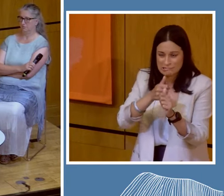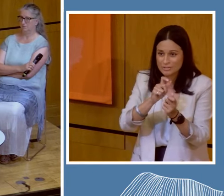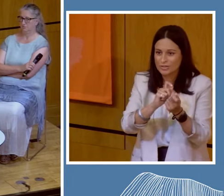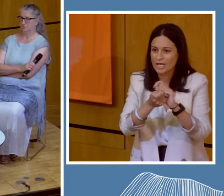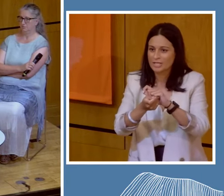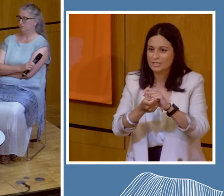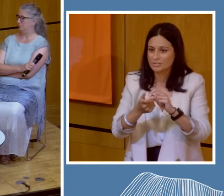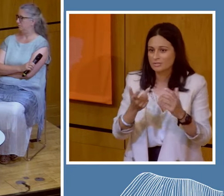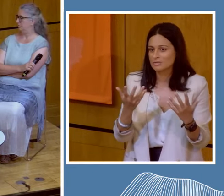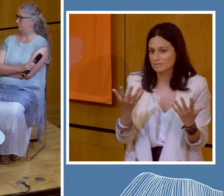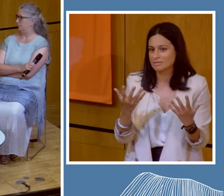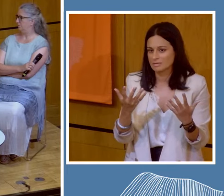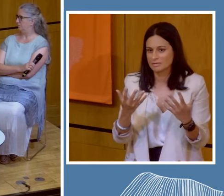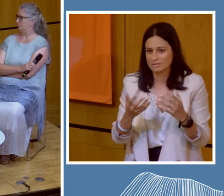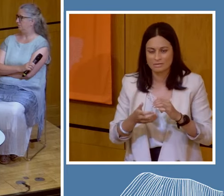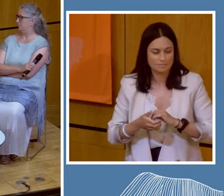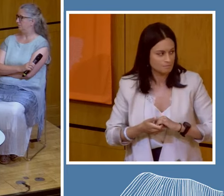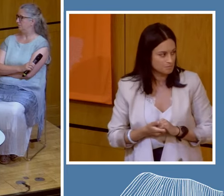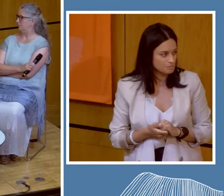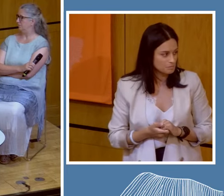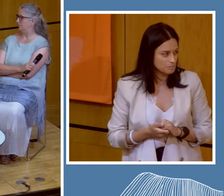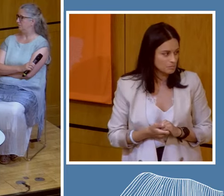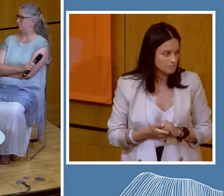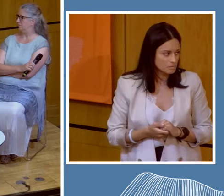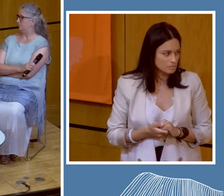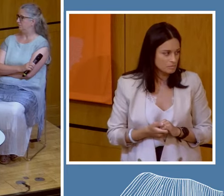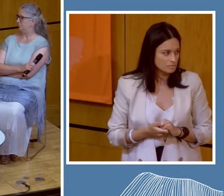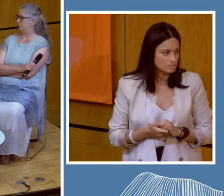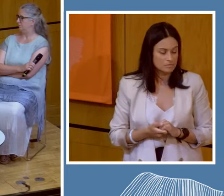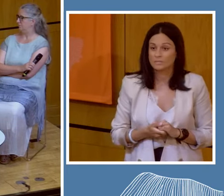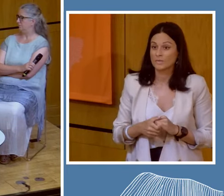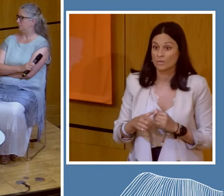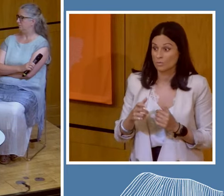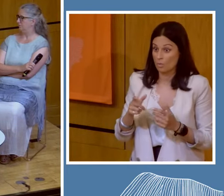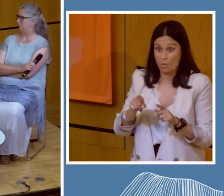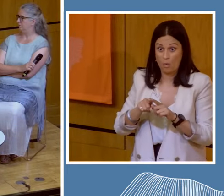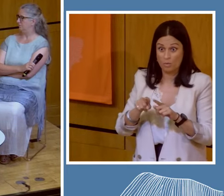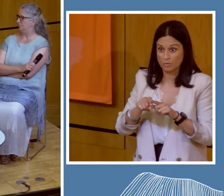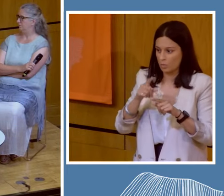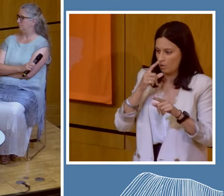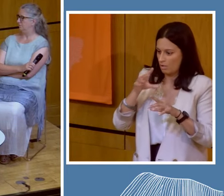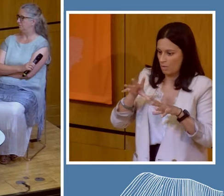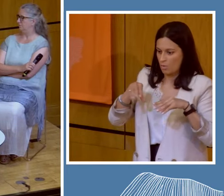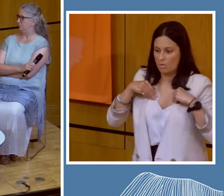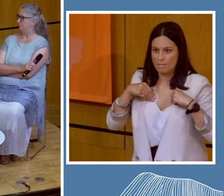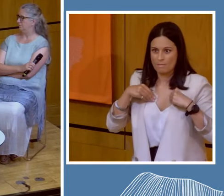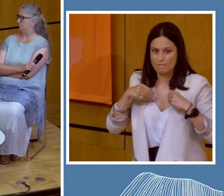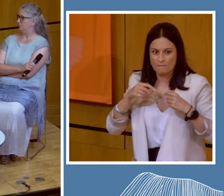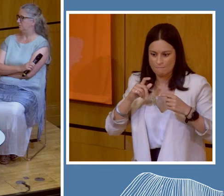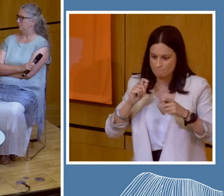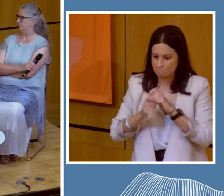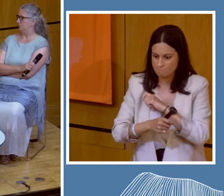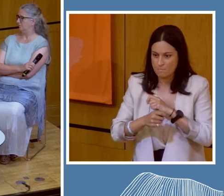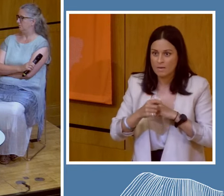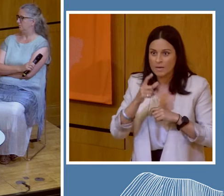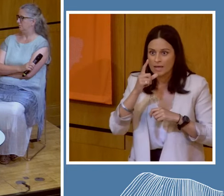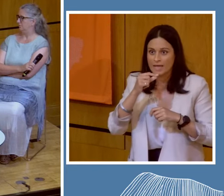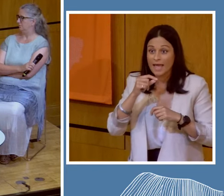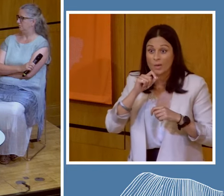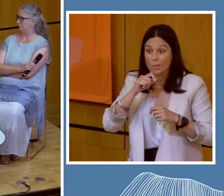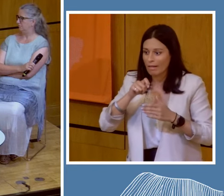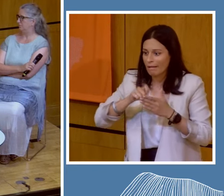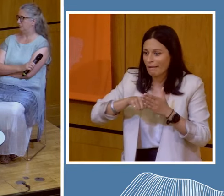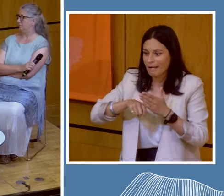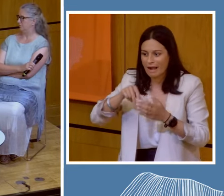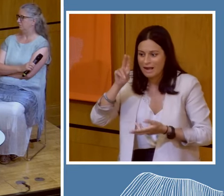you know, absorb that change. And, you know, consume less and